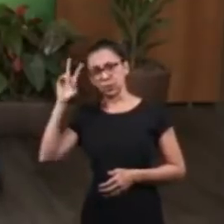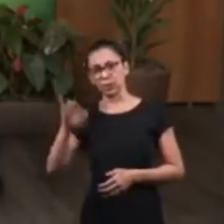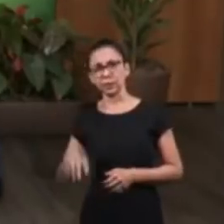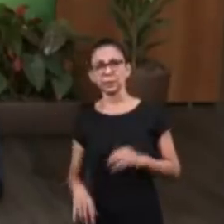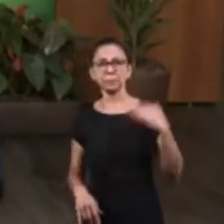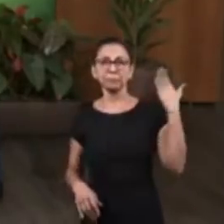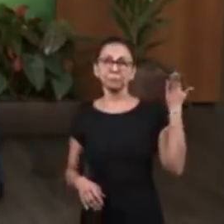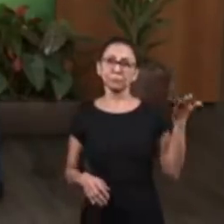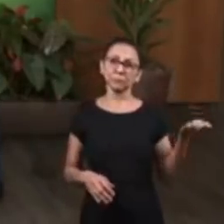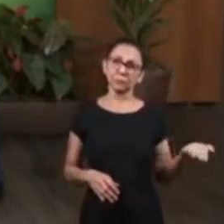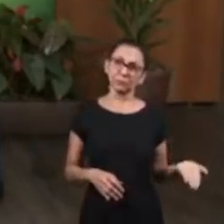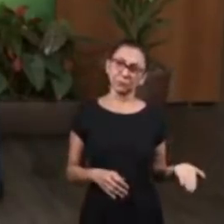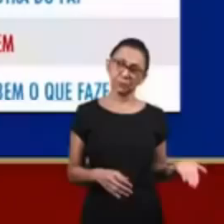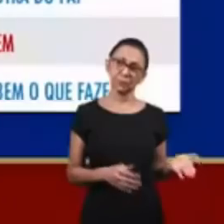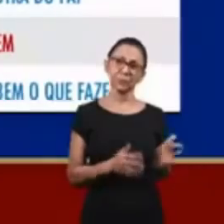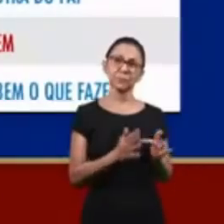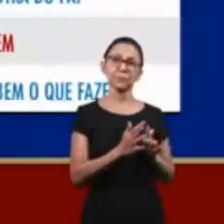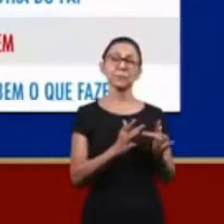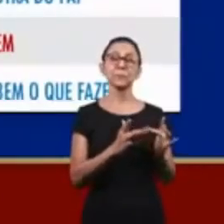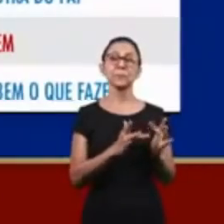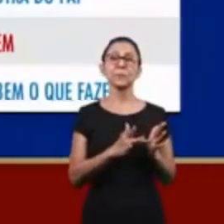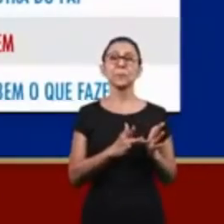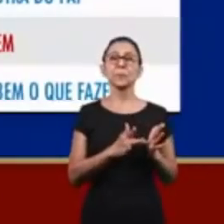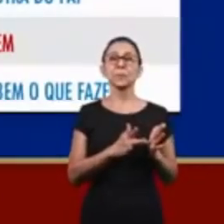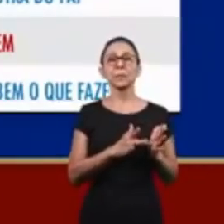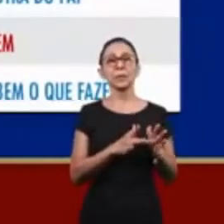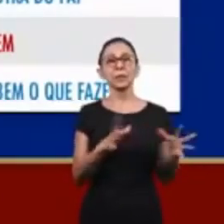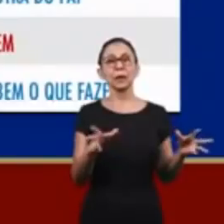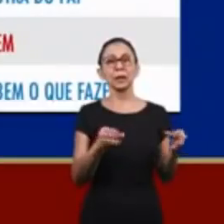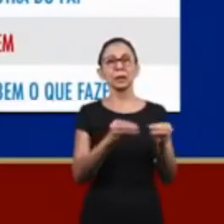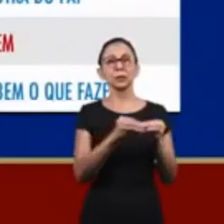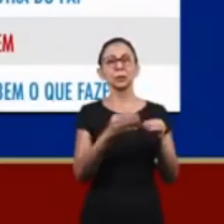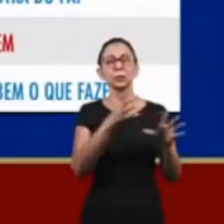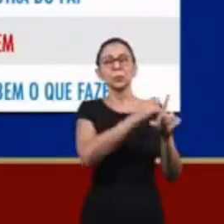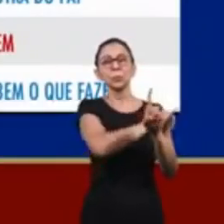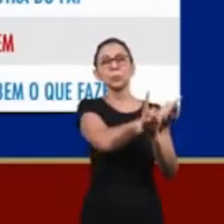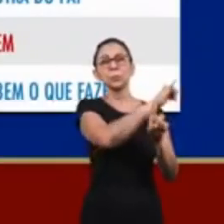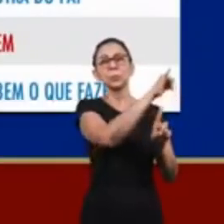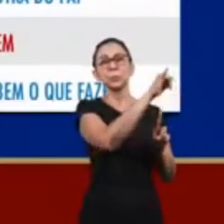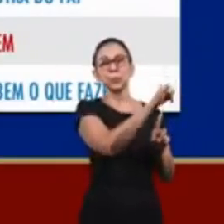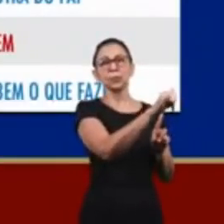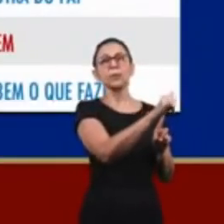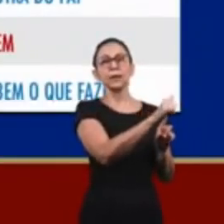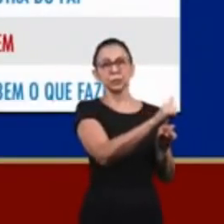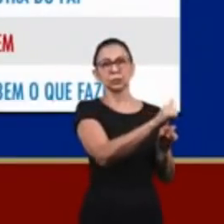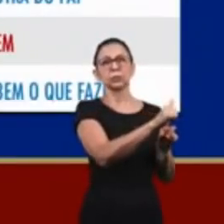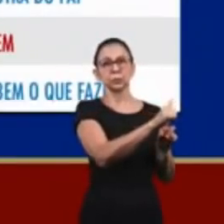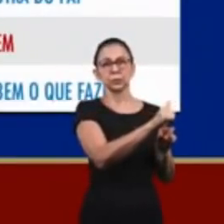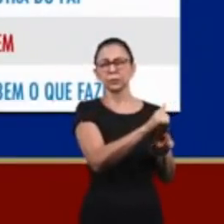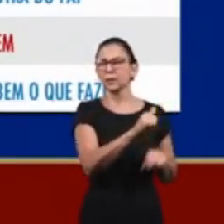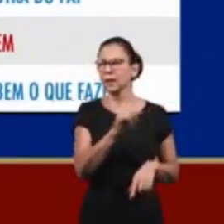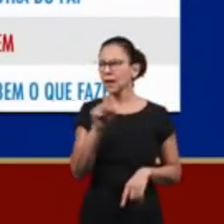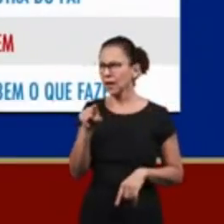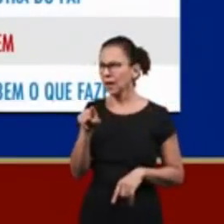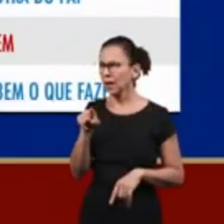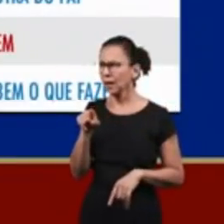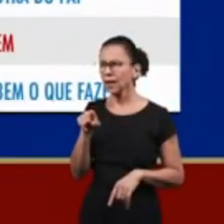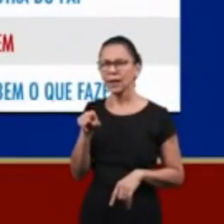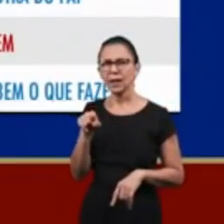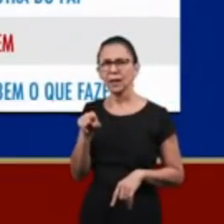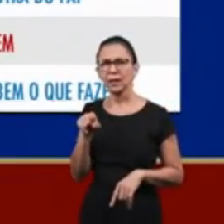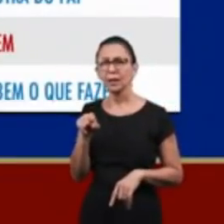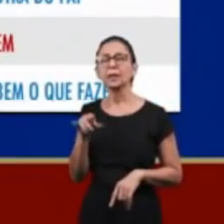and in Jesus, we see the fulfillment of the prophetic aspect. And one lived